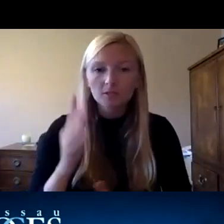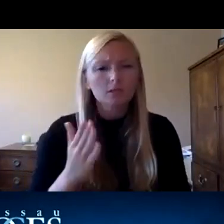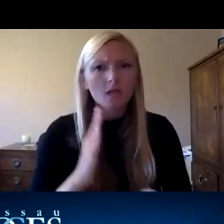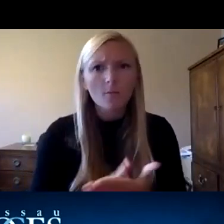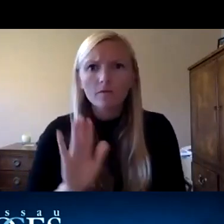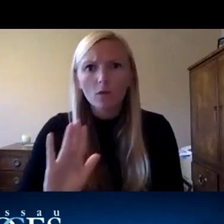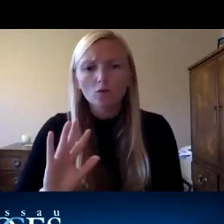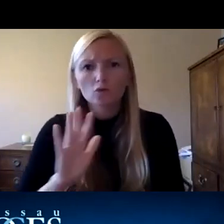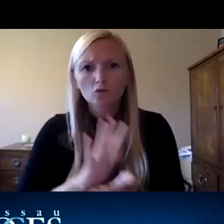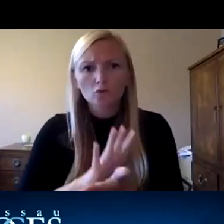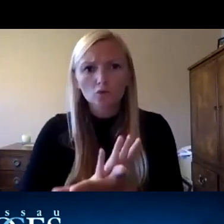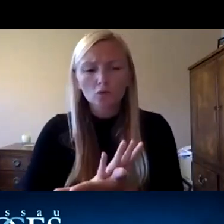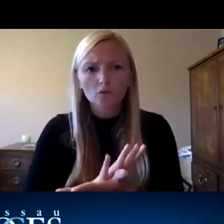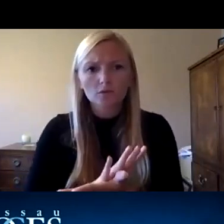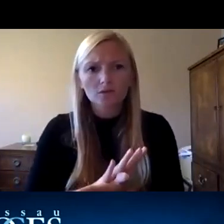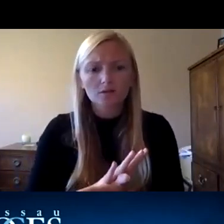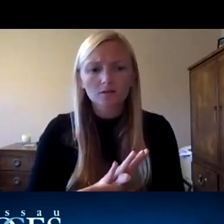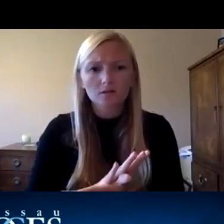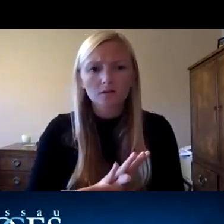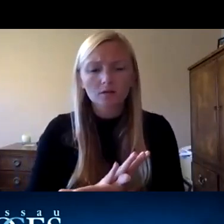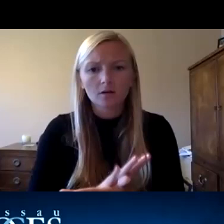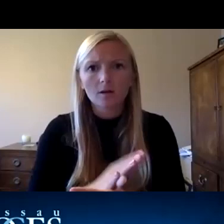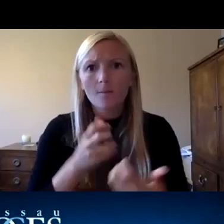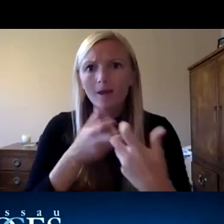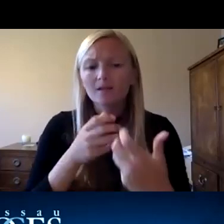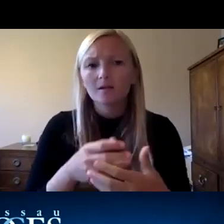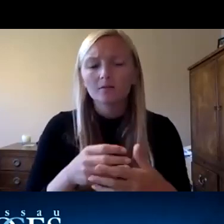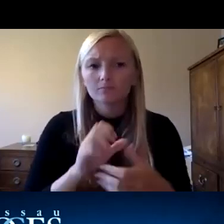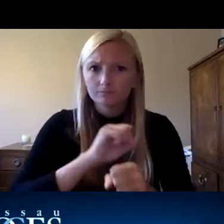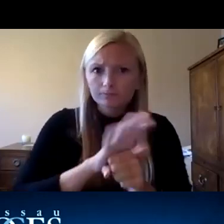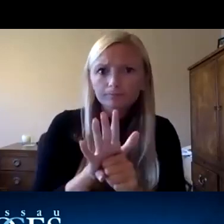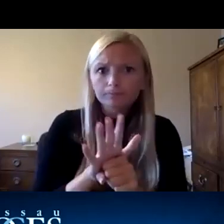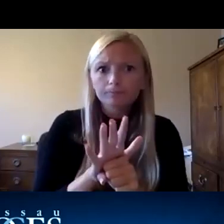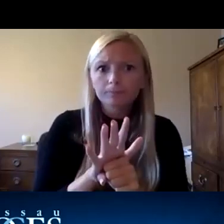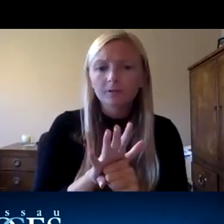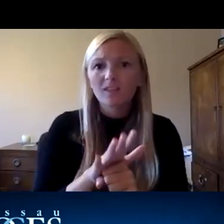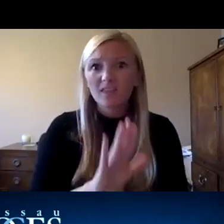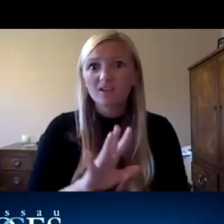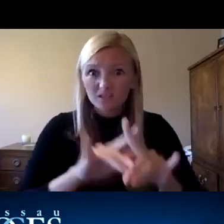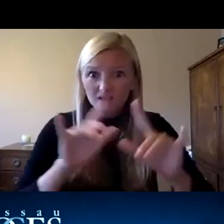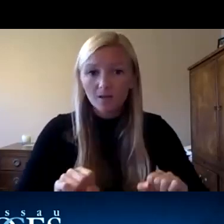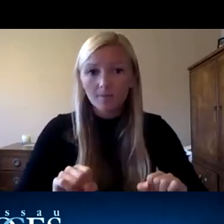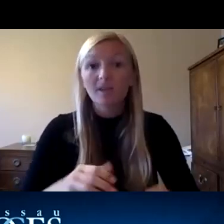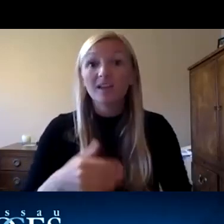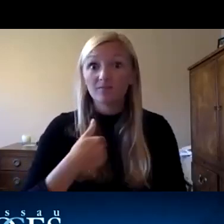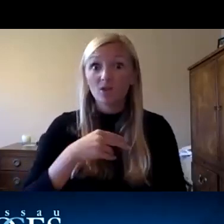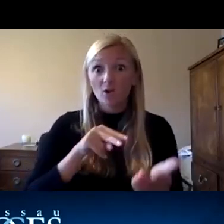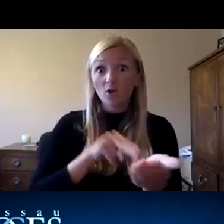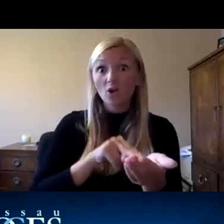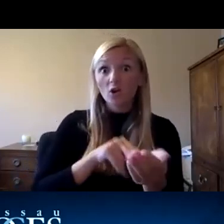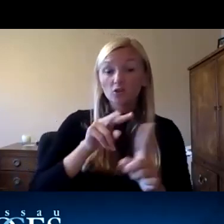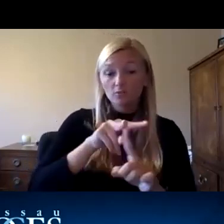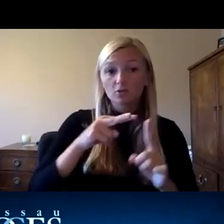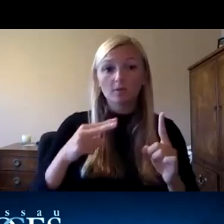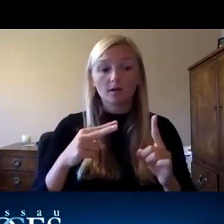um you know have dealt with the pandemic by dealing with the hvac systems they have i think from a nursing perspective i